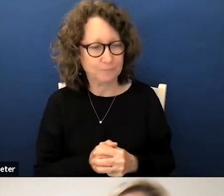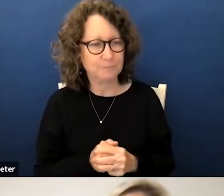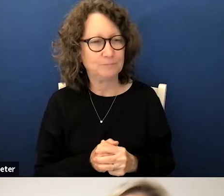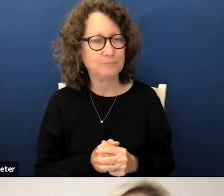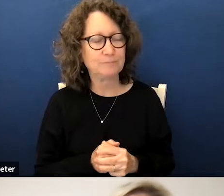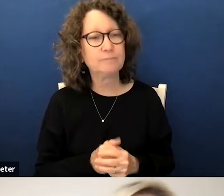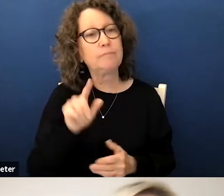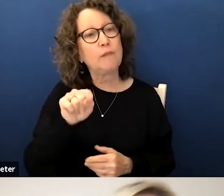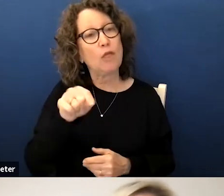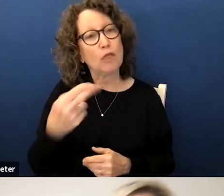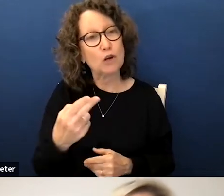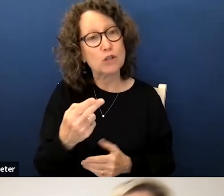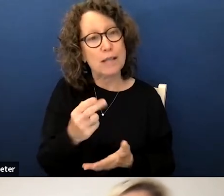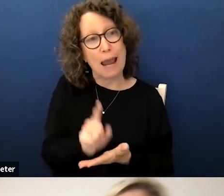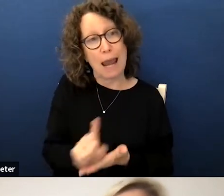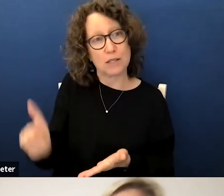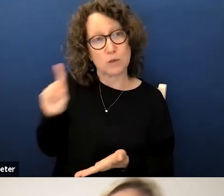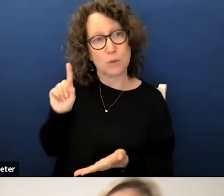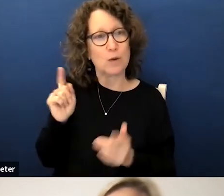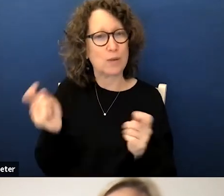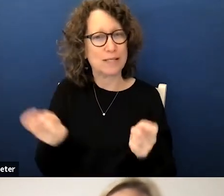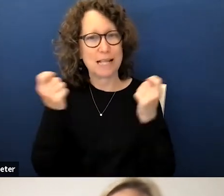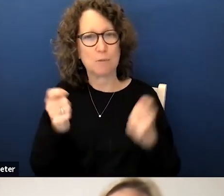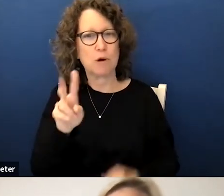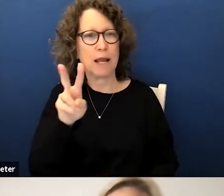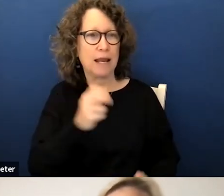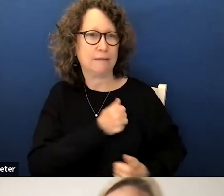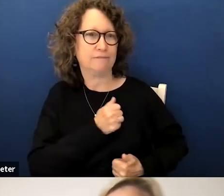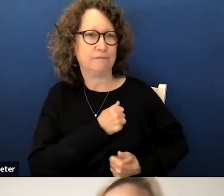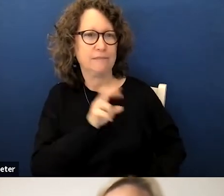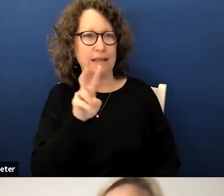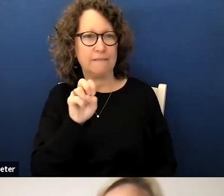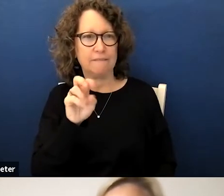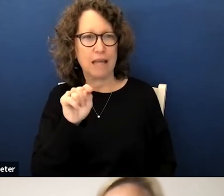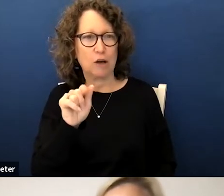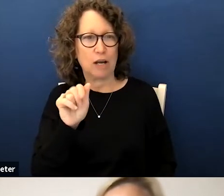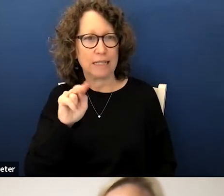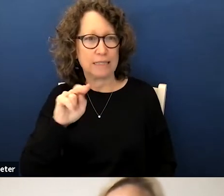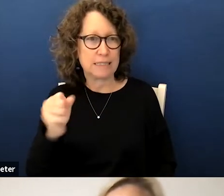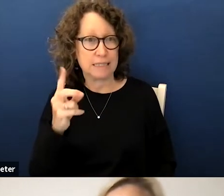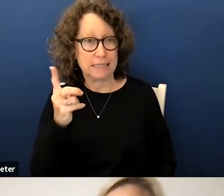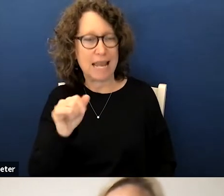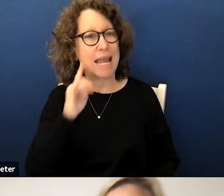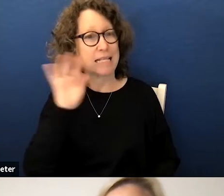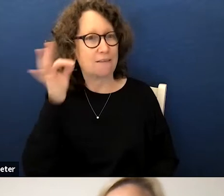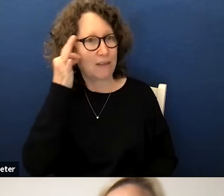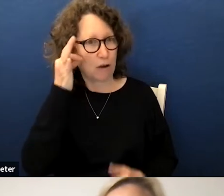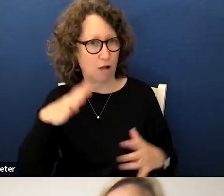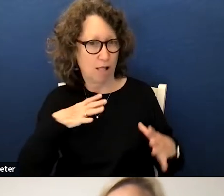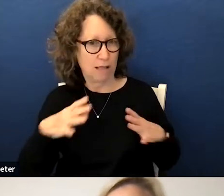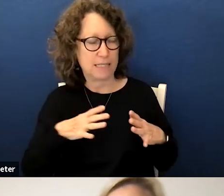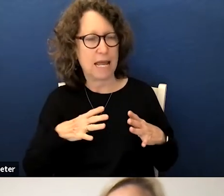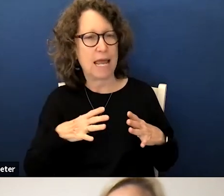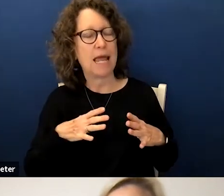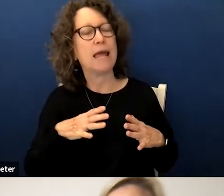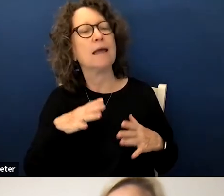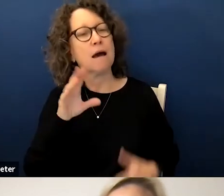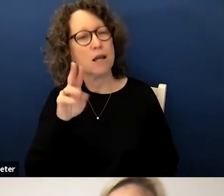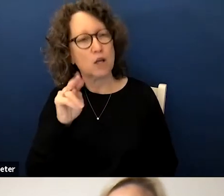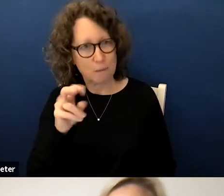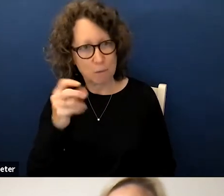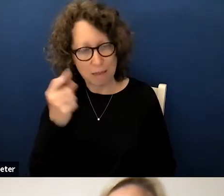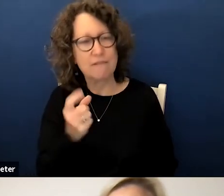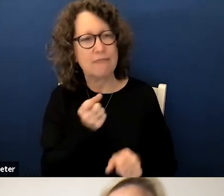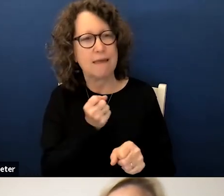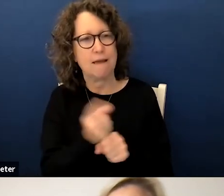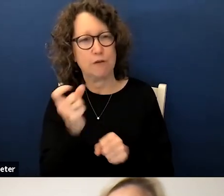on thursday of last week we celebrated veterans day which is a federal holiday in the united states observed annually on november 11th to